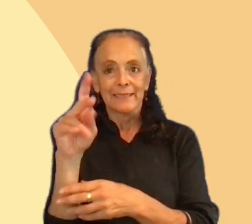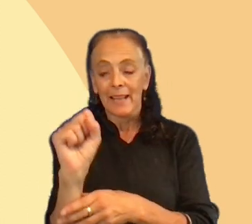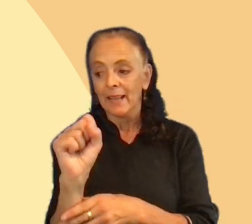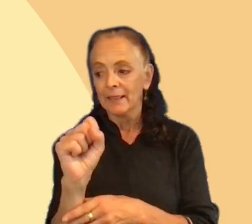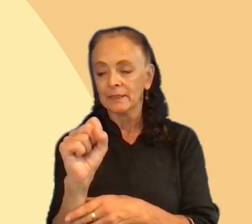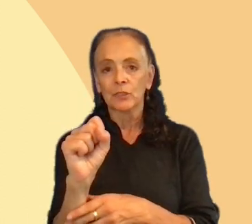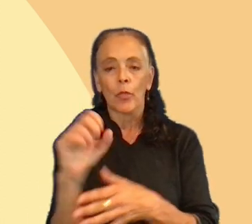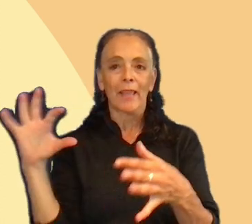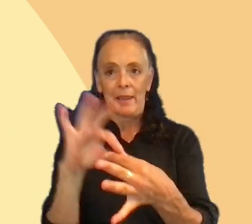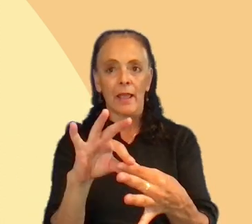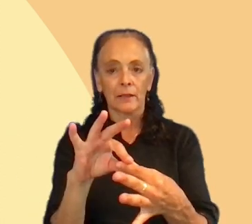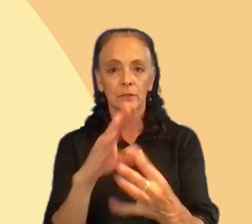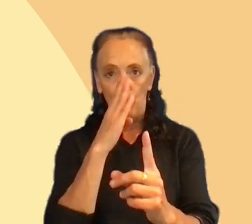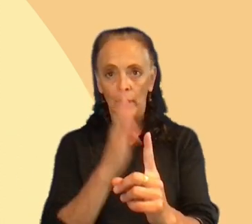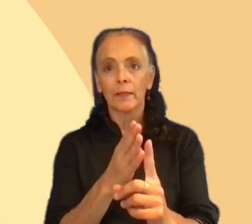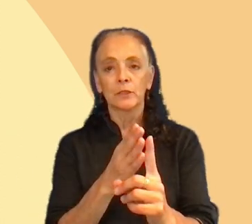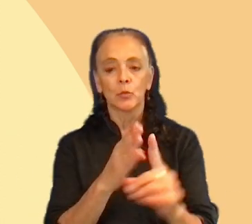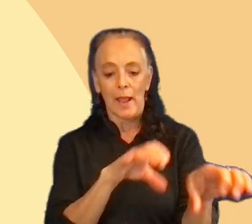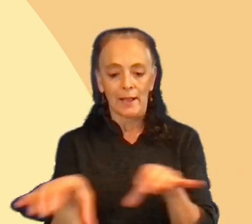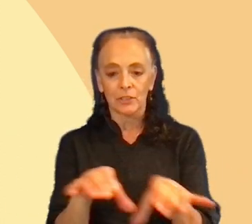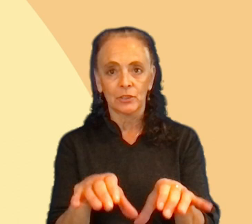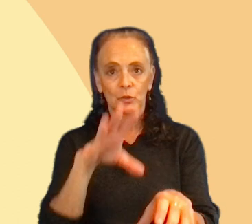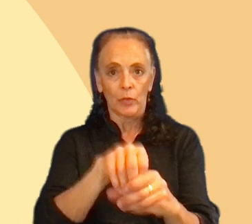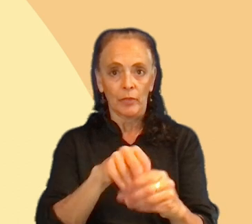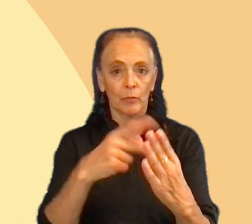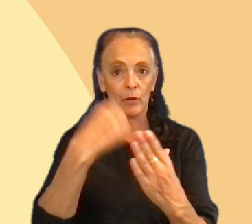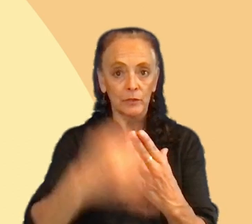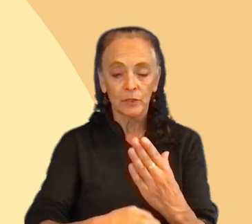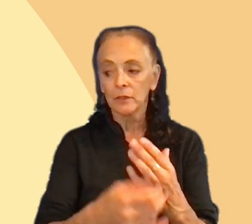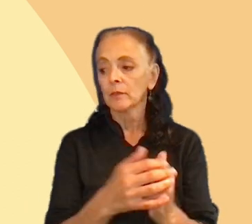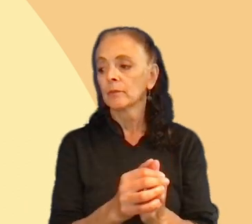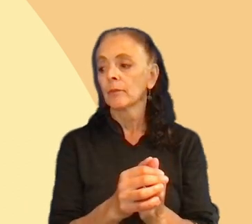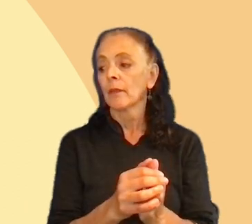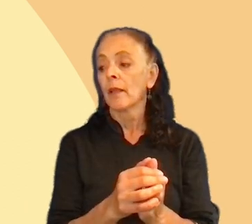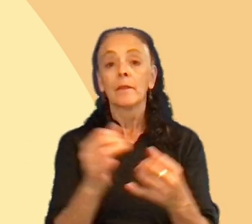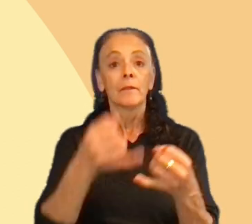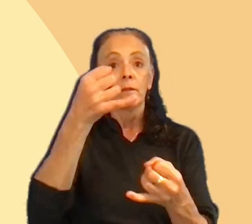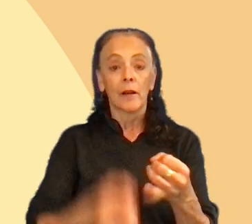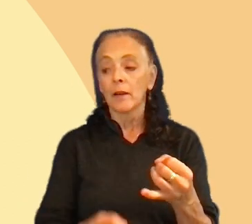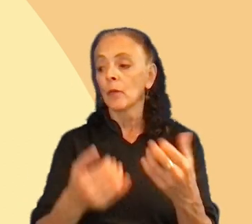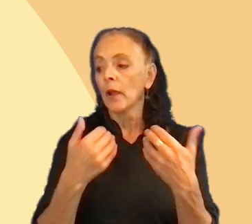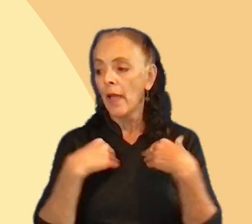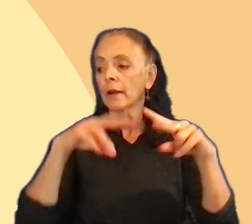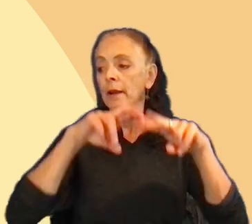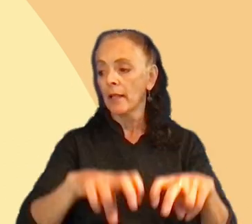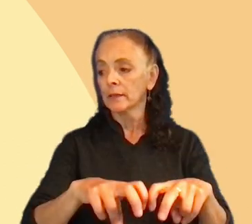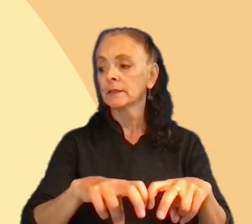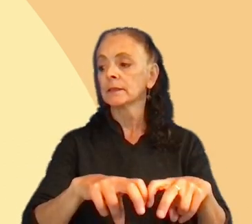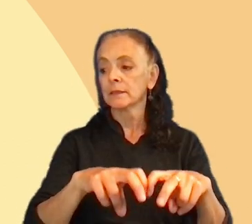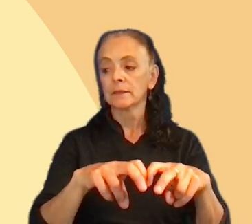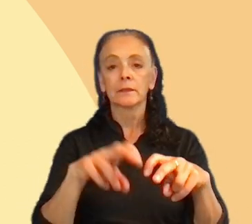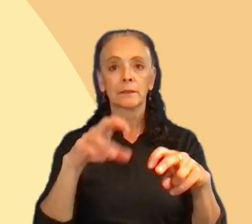directly connected to actions in the project. And, in the end, we also had an analysis documentation with